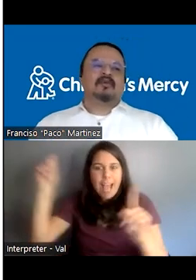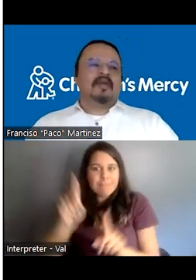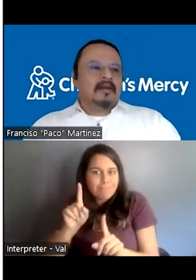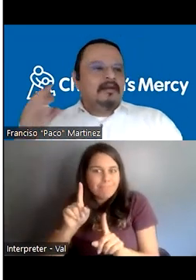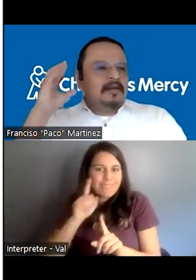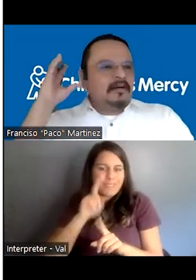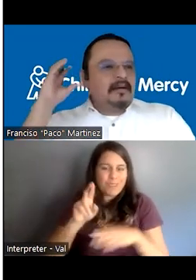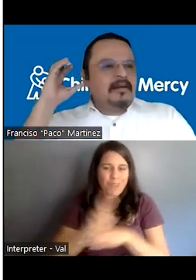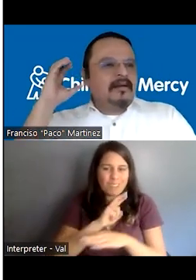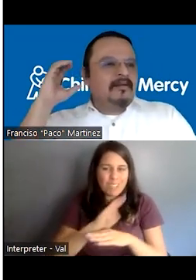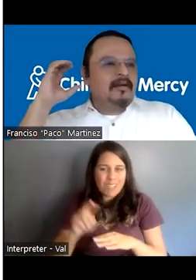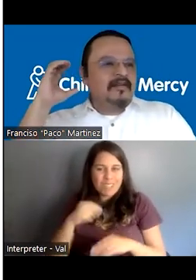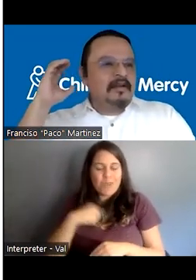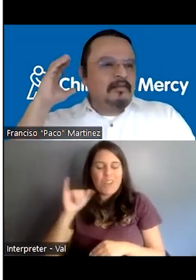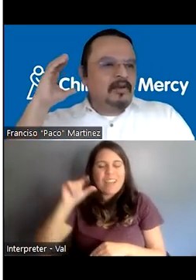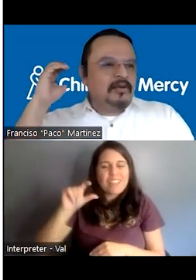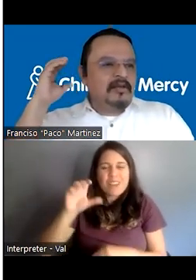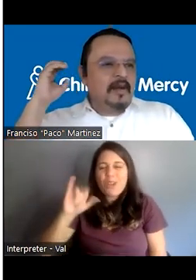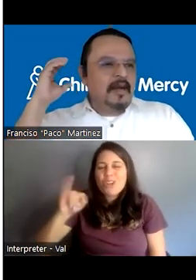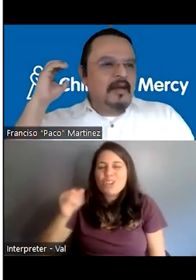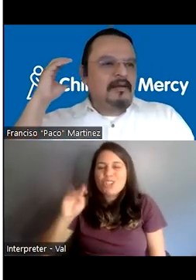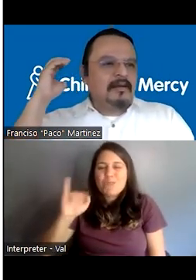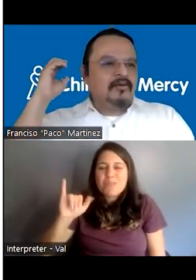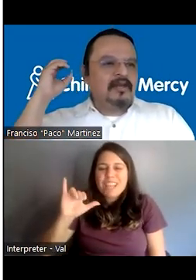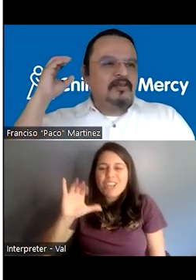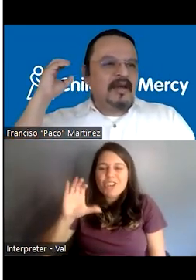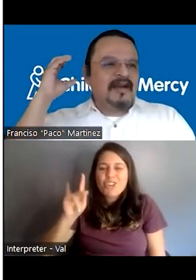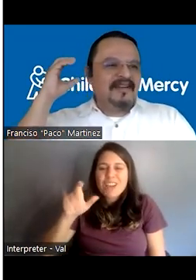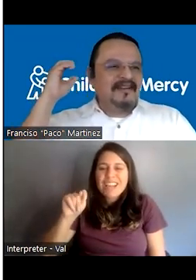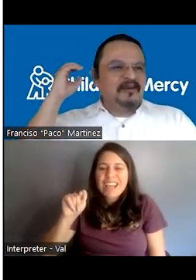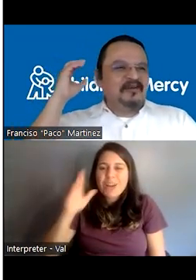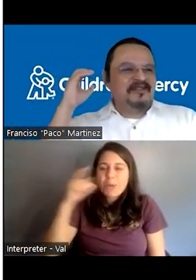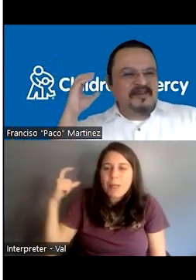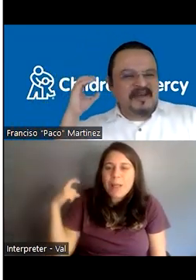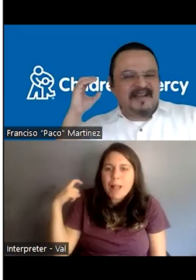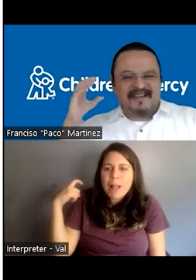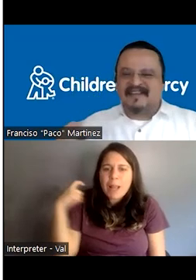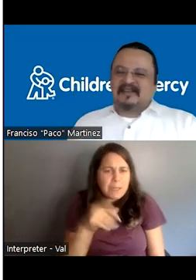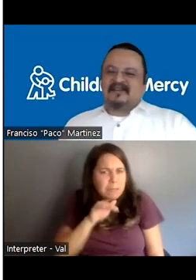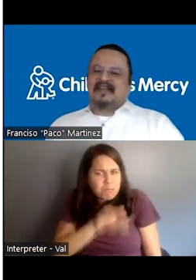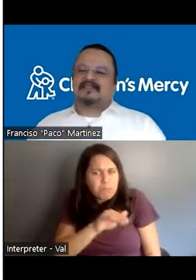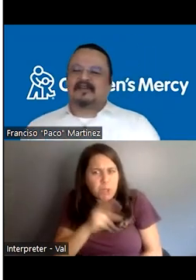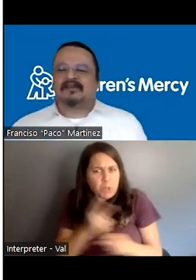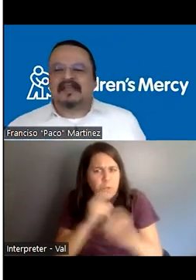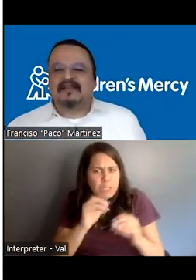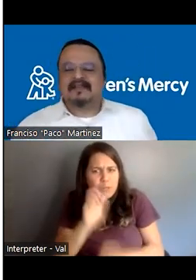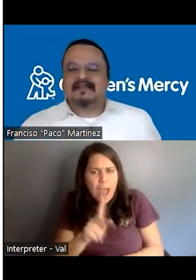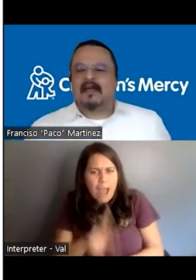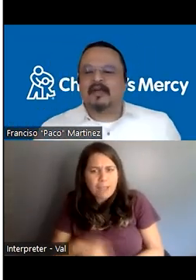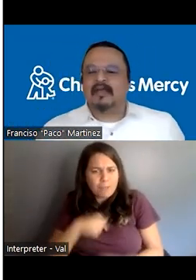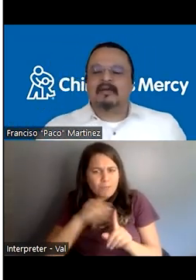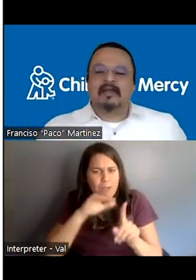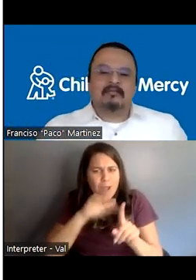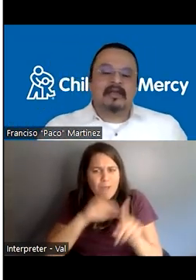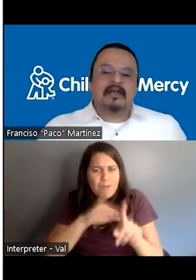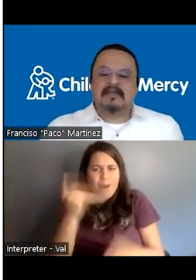Because we are the little crickets. is how we tell them use teach back, use teach back, use teach back. Okay. So that that's